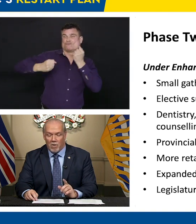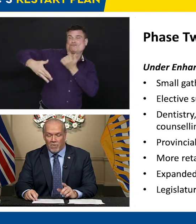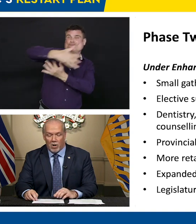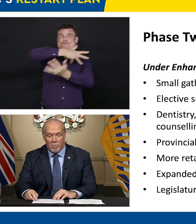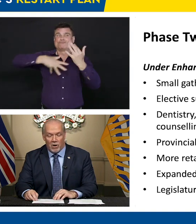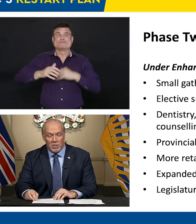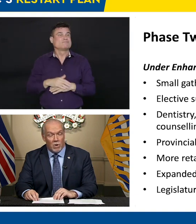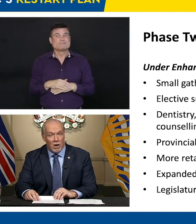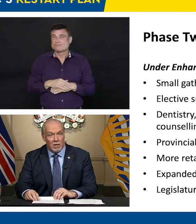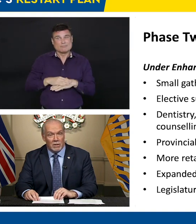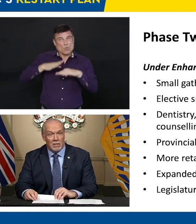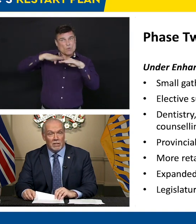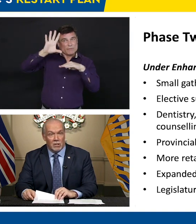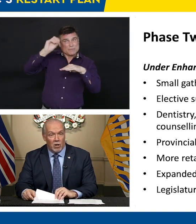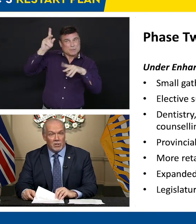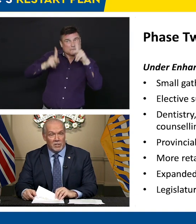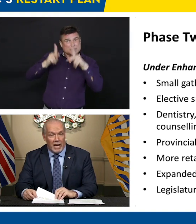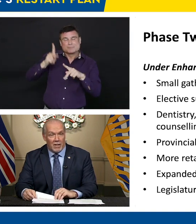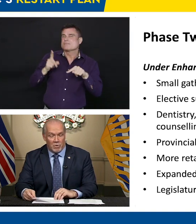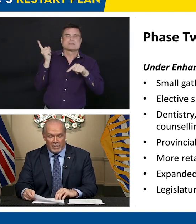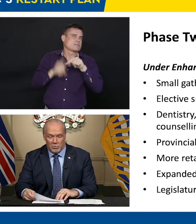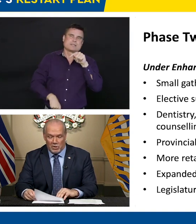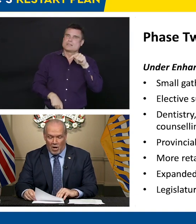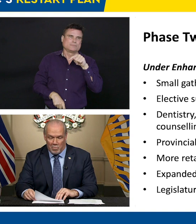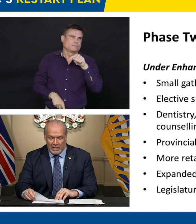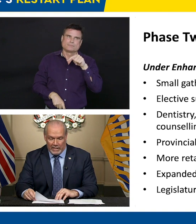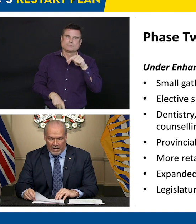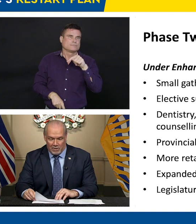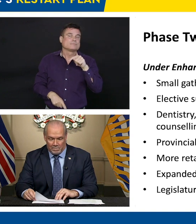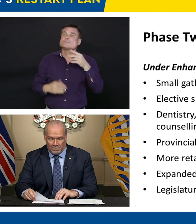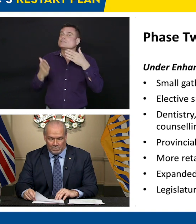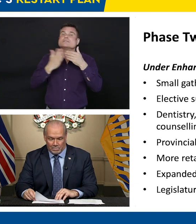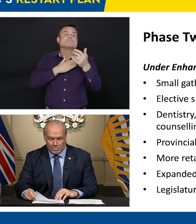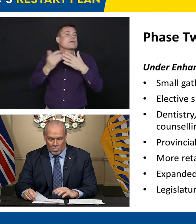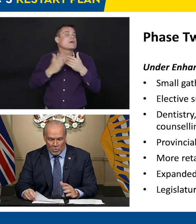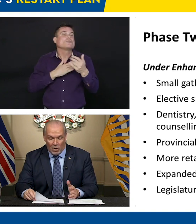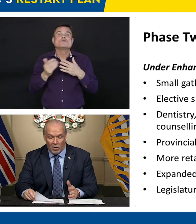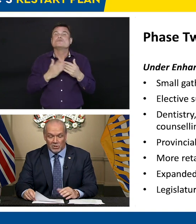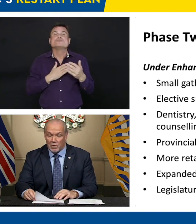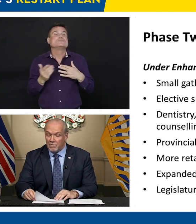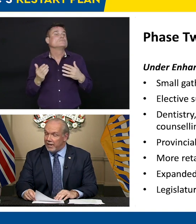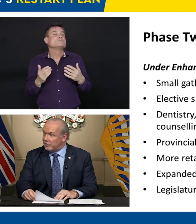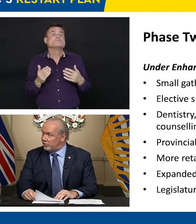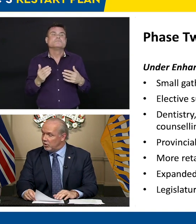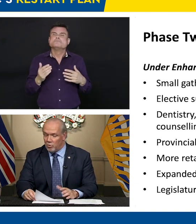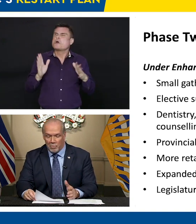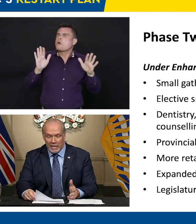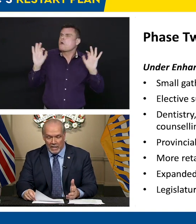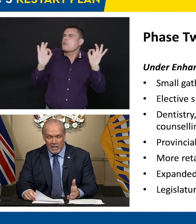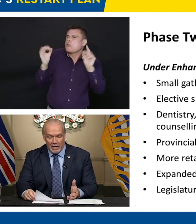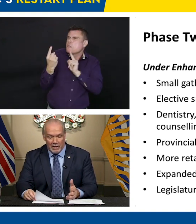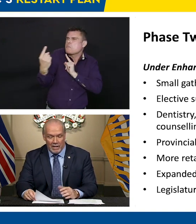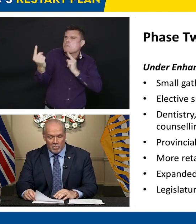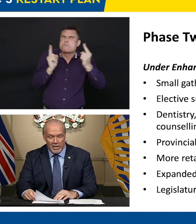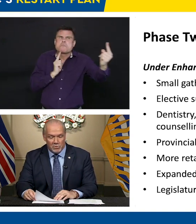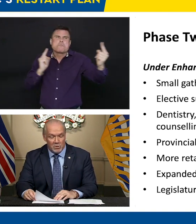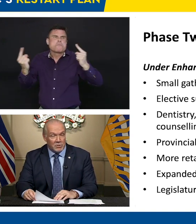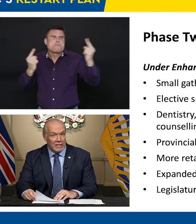no matter how far apart you are, large gatherings will not be allowed. Also at phase two, we'll be